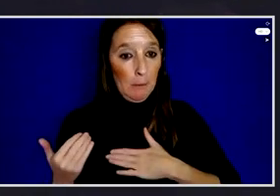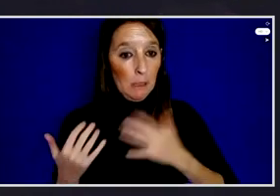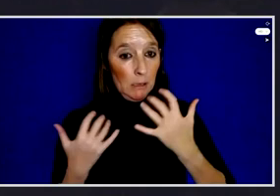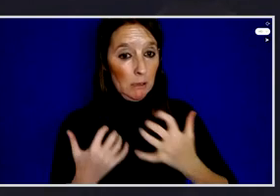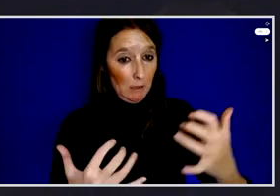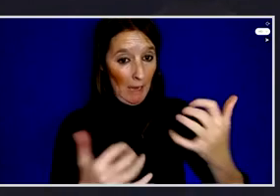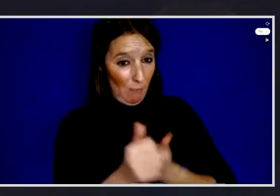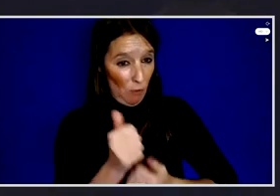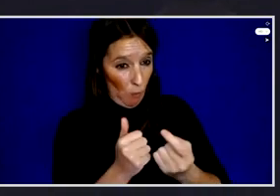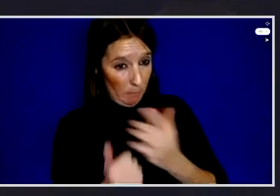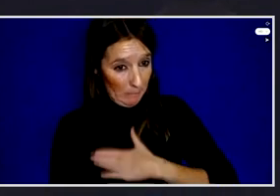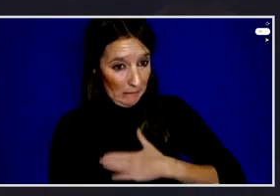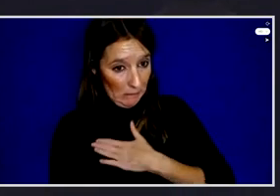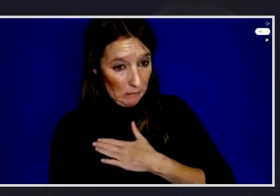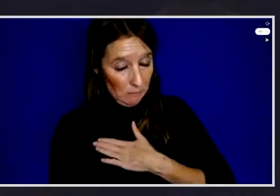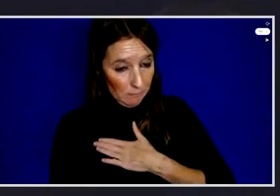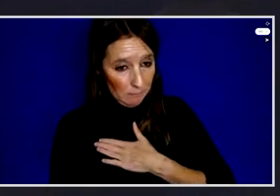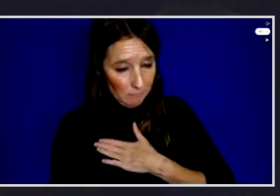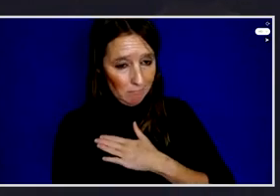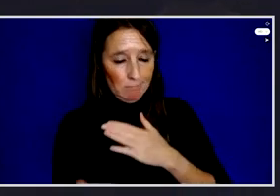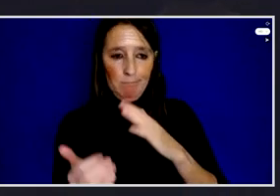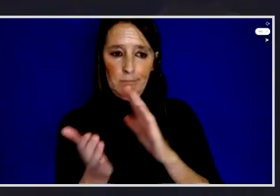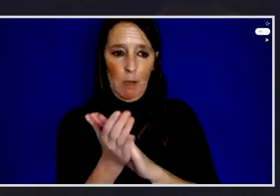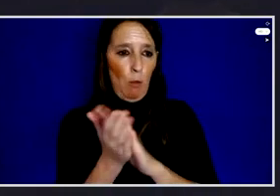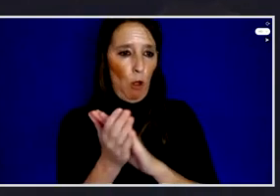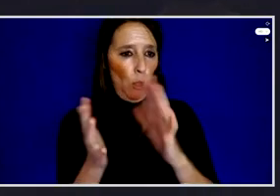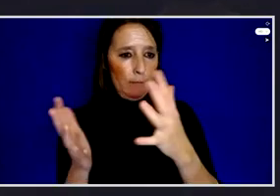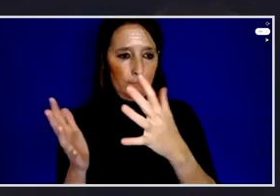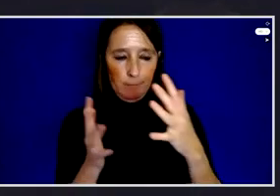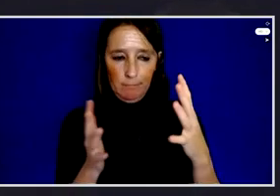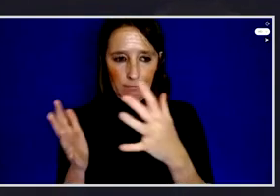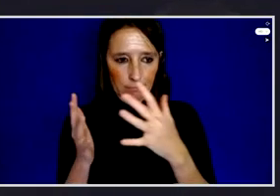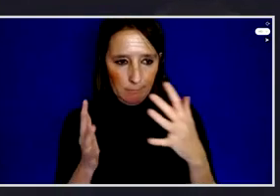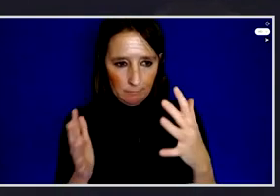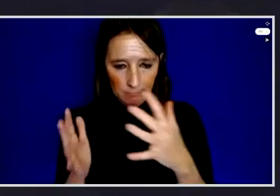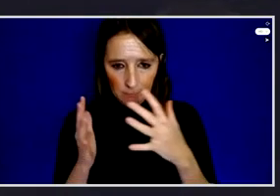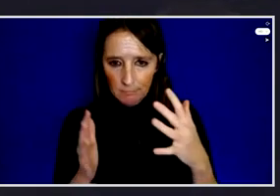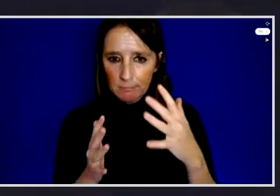applauding our guests our panelists